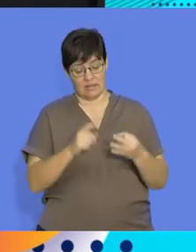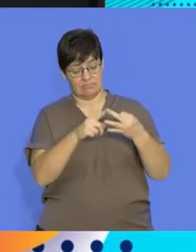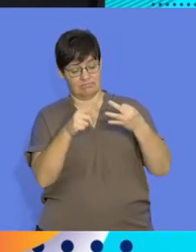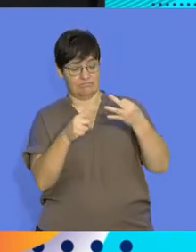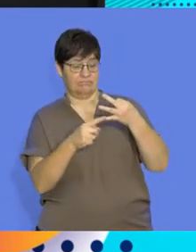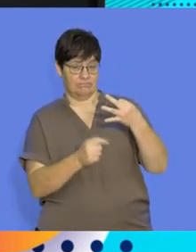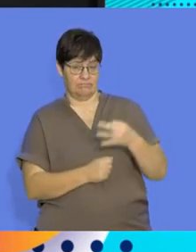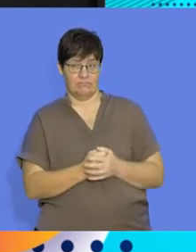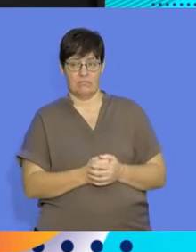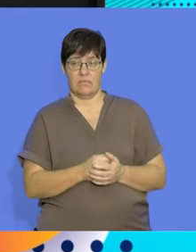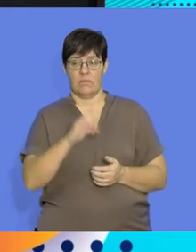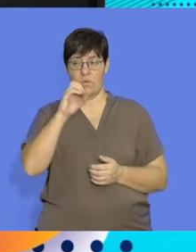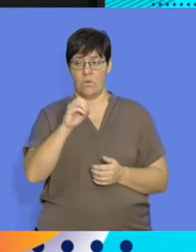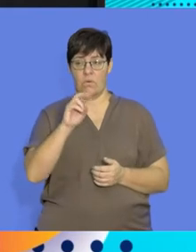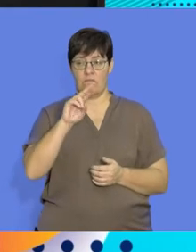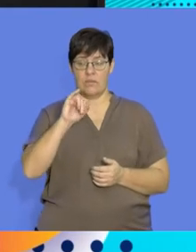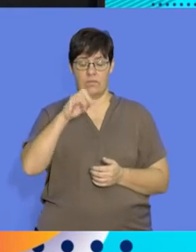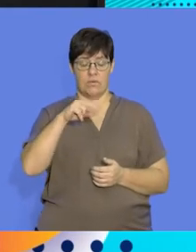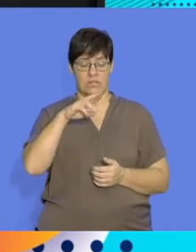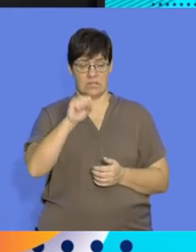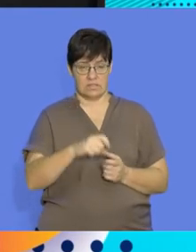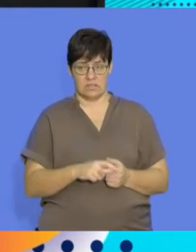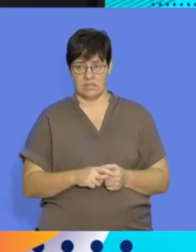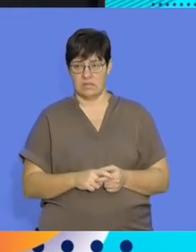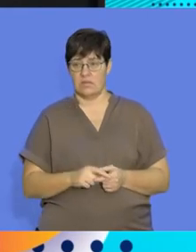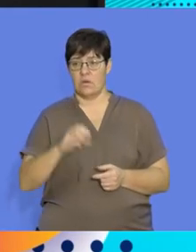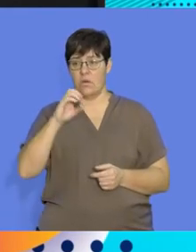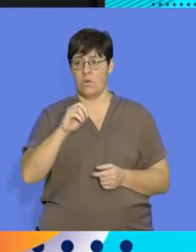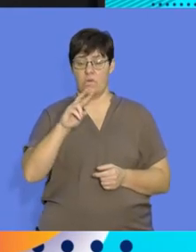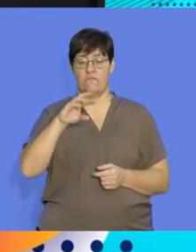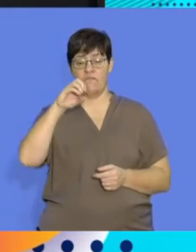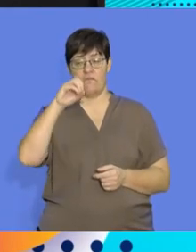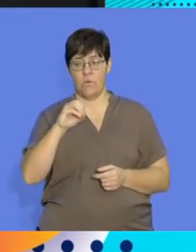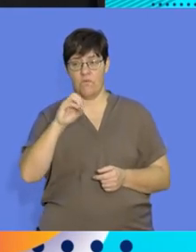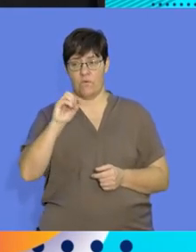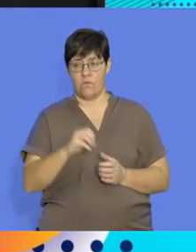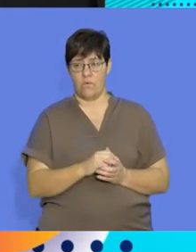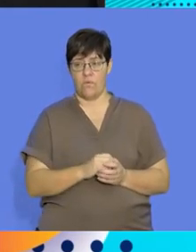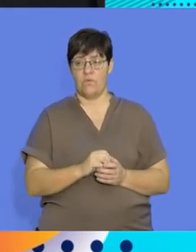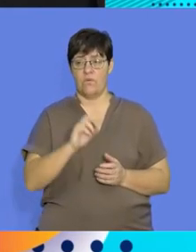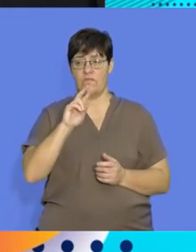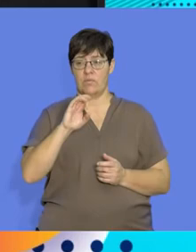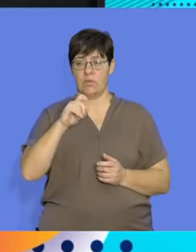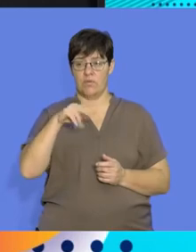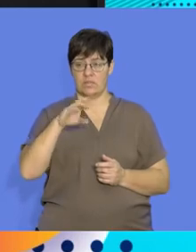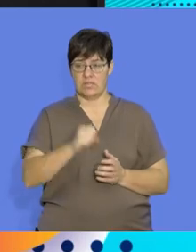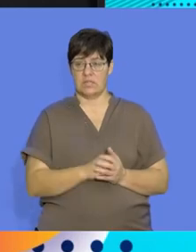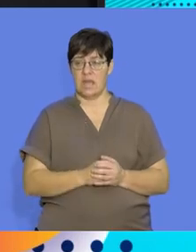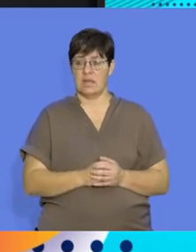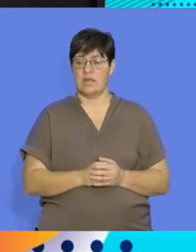strategies that we look at. Oviparous Ovo-viparous and viparous.